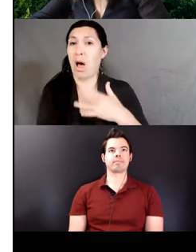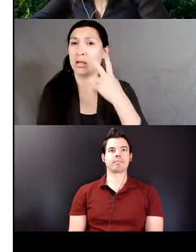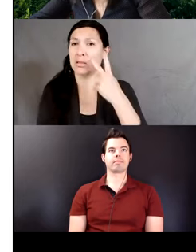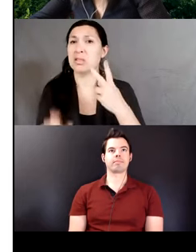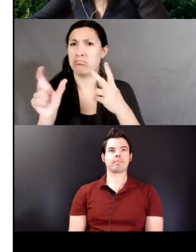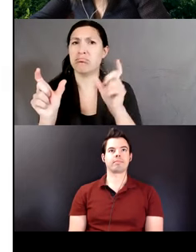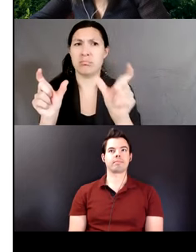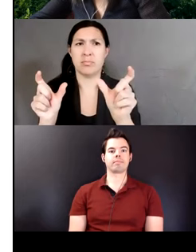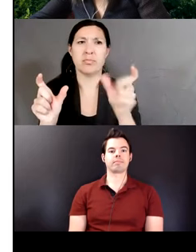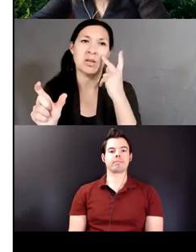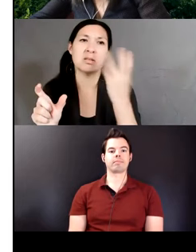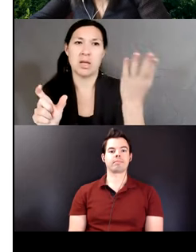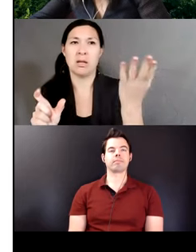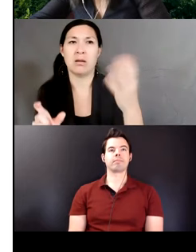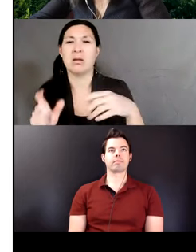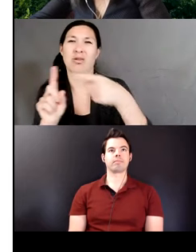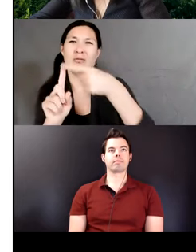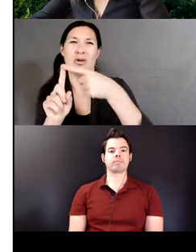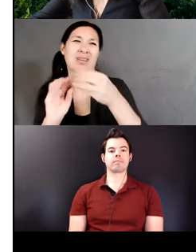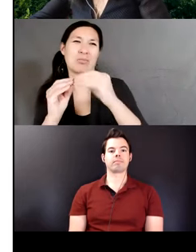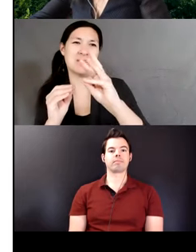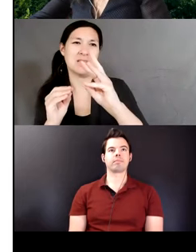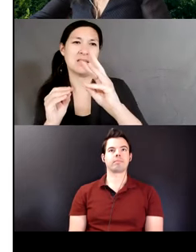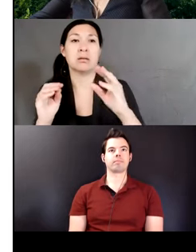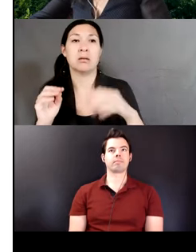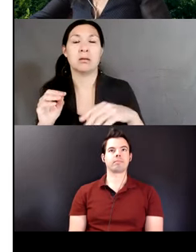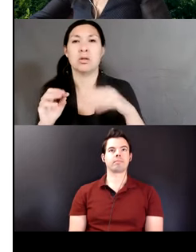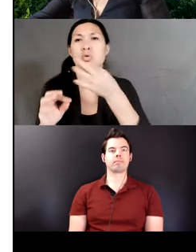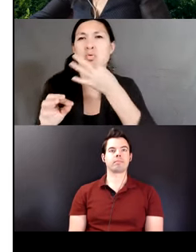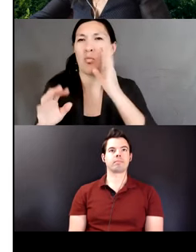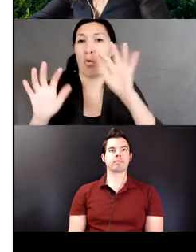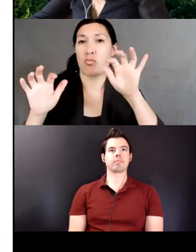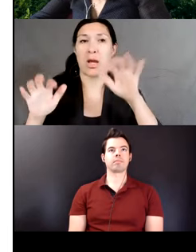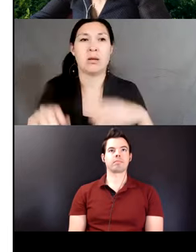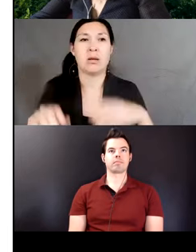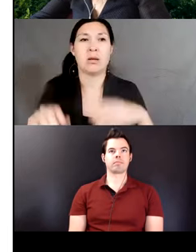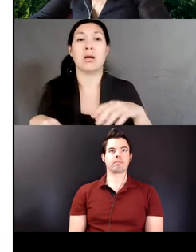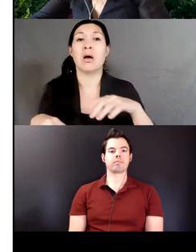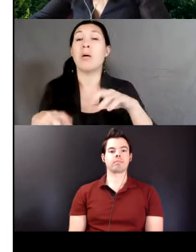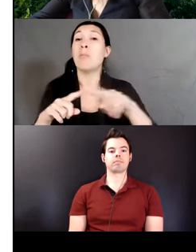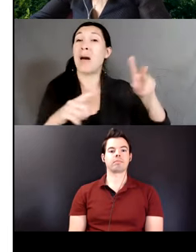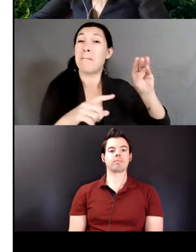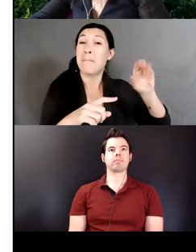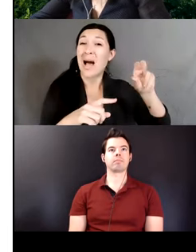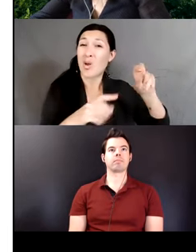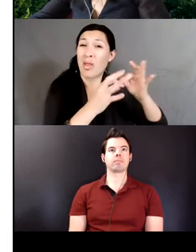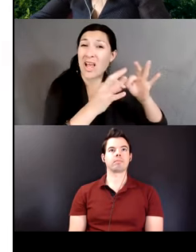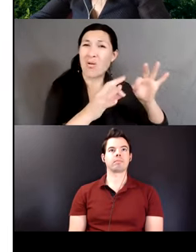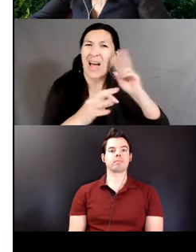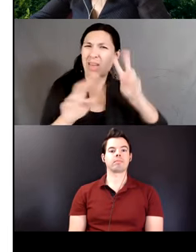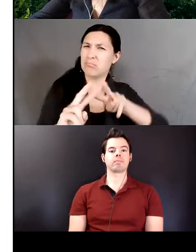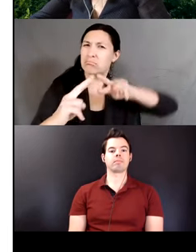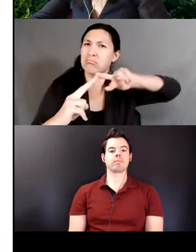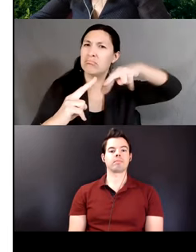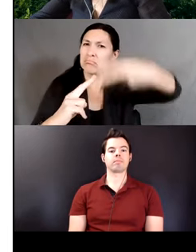Paranayamushan, it's about to rain, the monolingual data proposes the other way around, in which mu precedes the